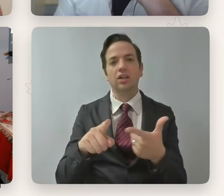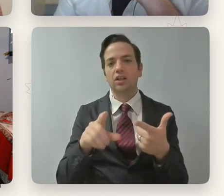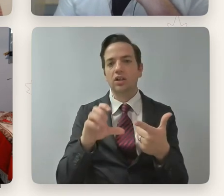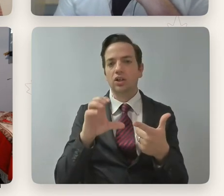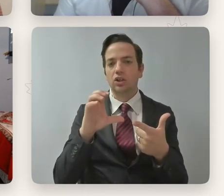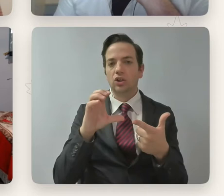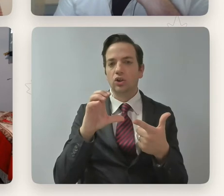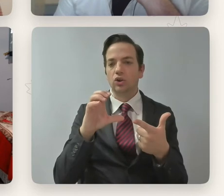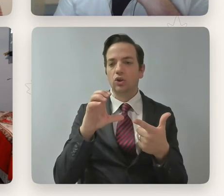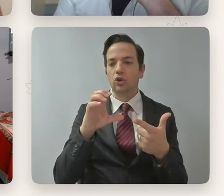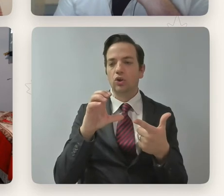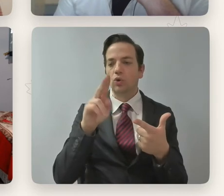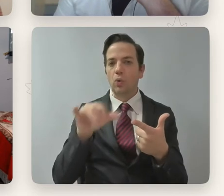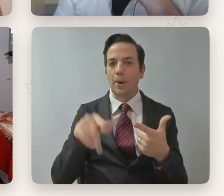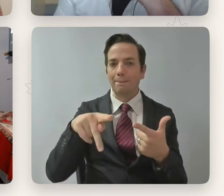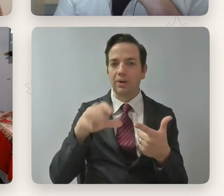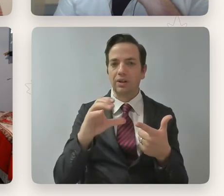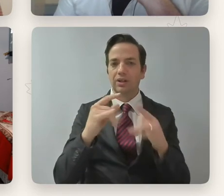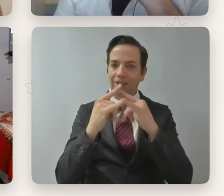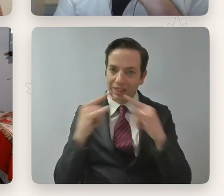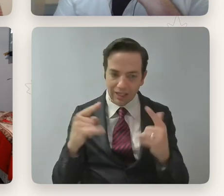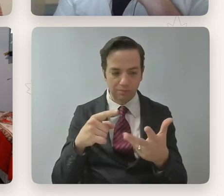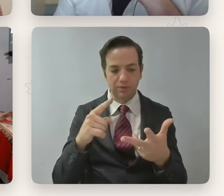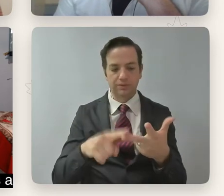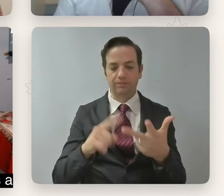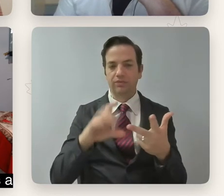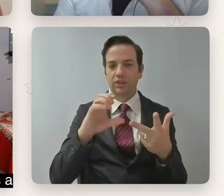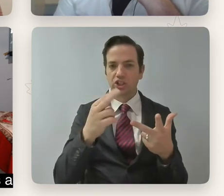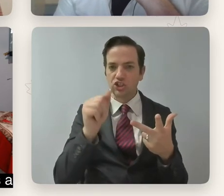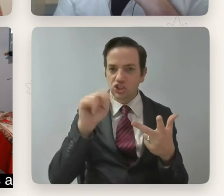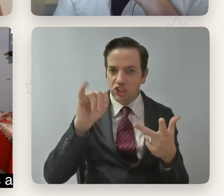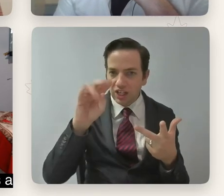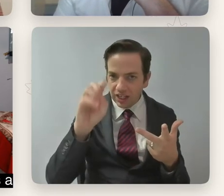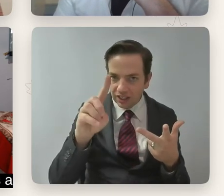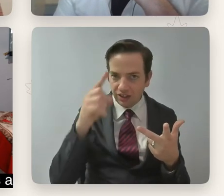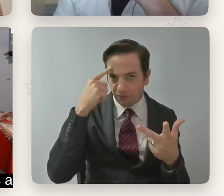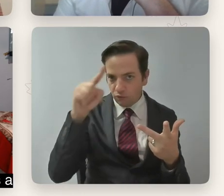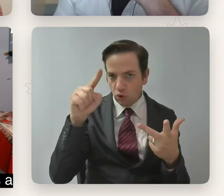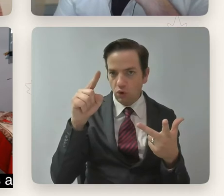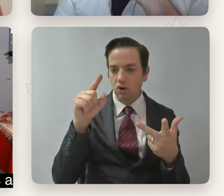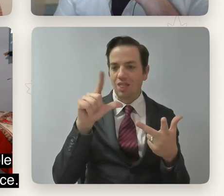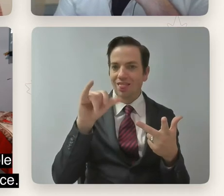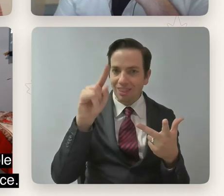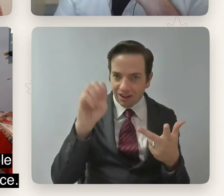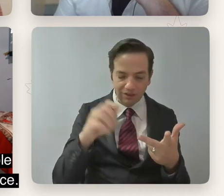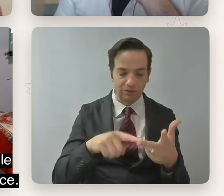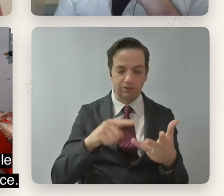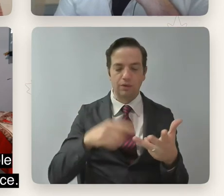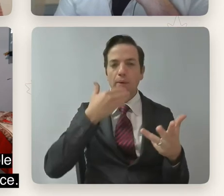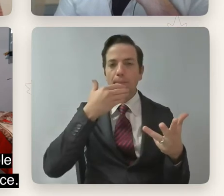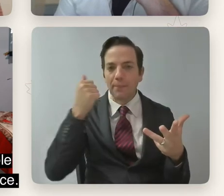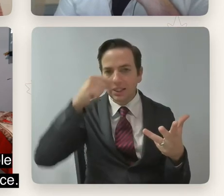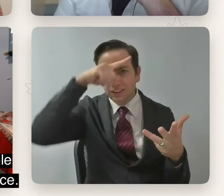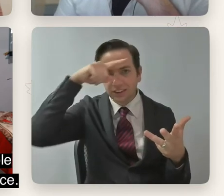something that came out in recent months. There have also been fellowships like Disability Futures, which, which Rodney was a fellow of and the